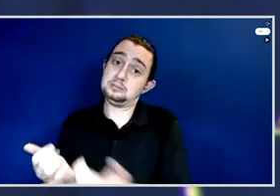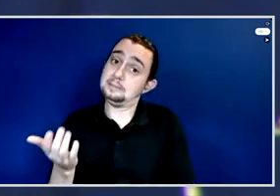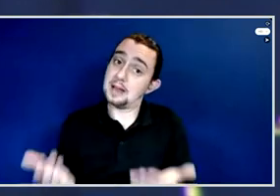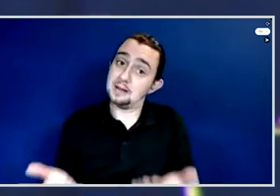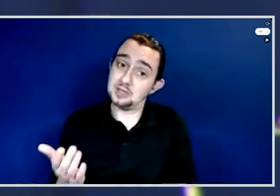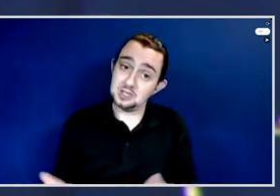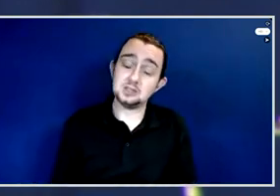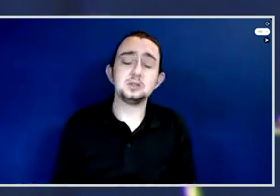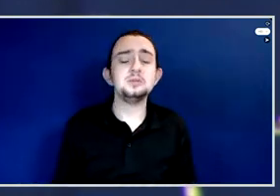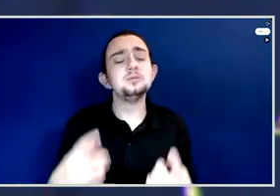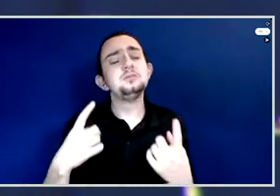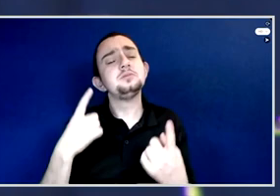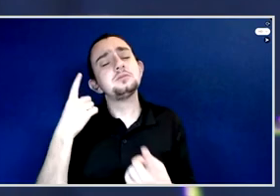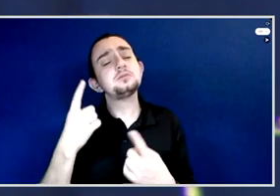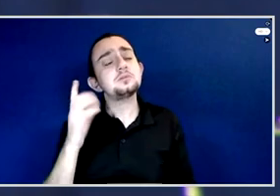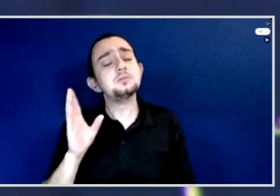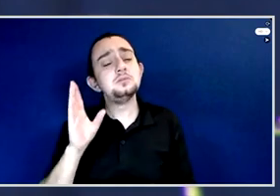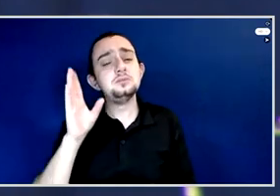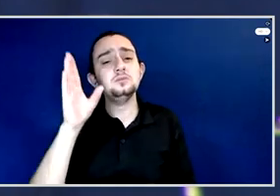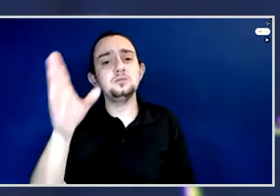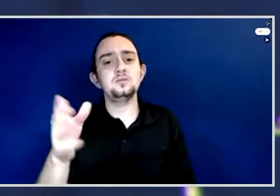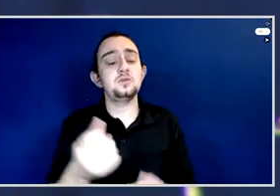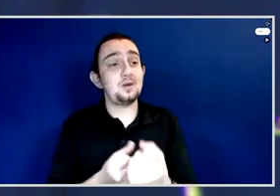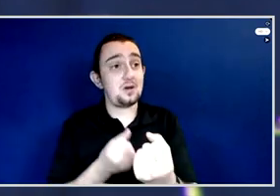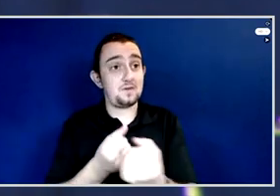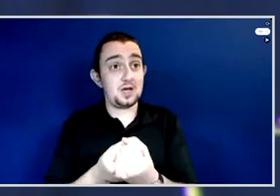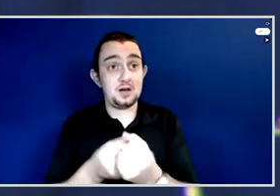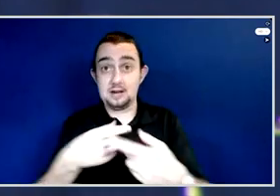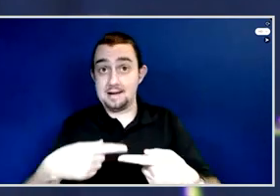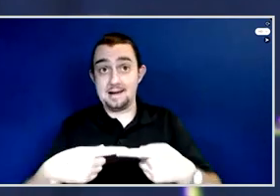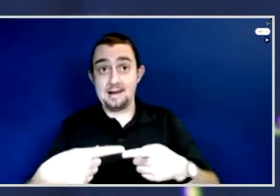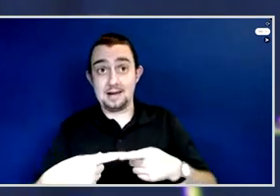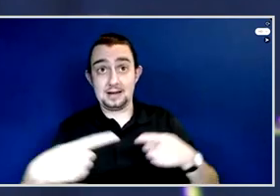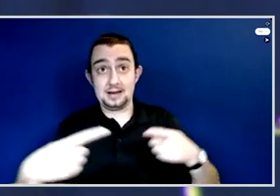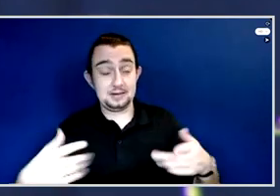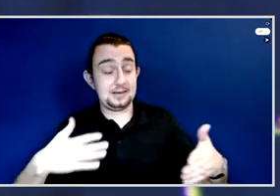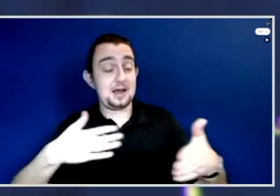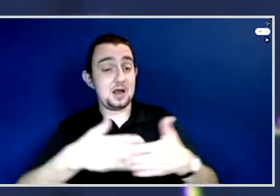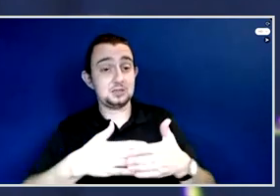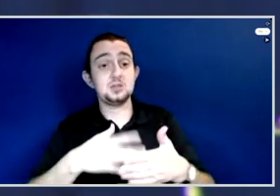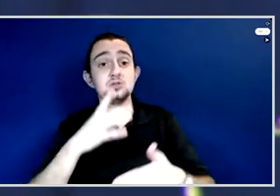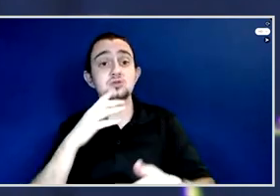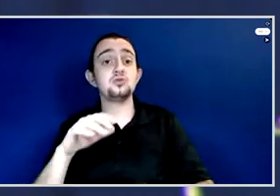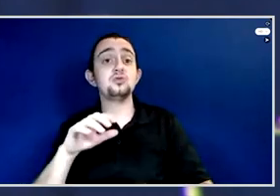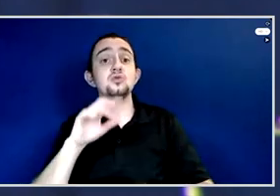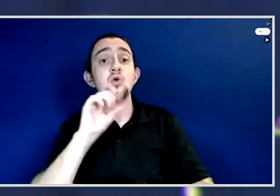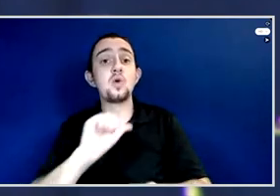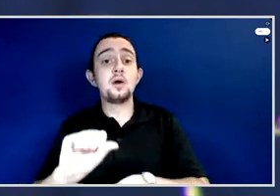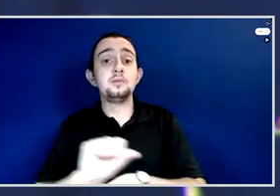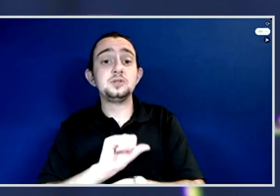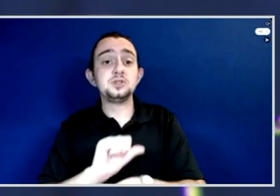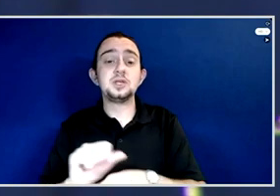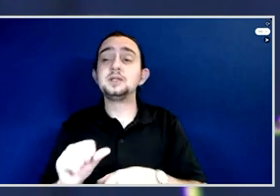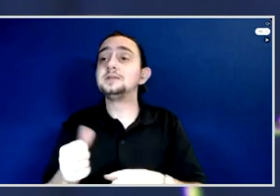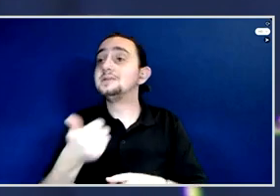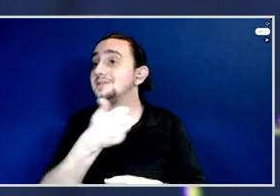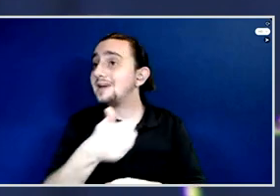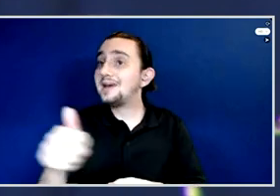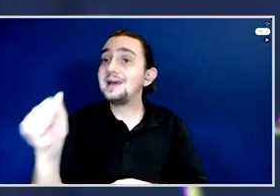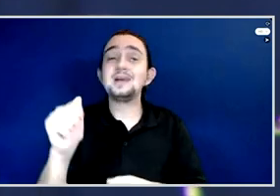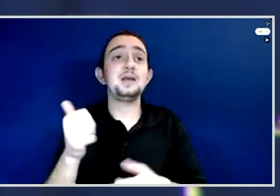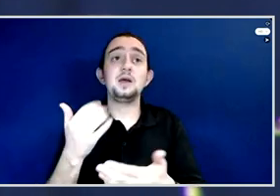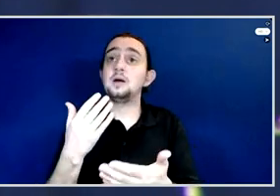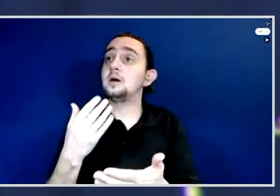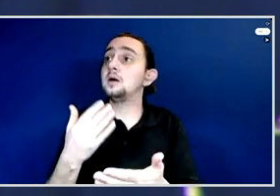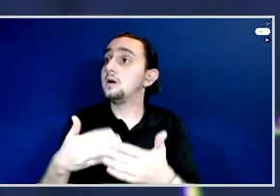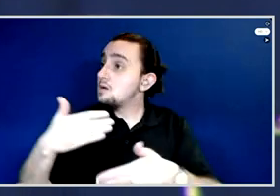Advocating against corruption, for me, the end game is to return the proceeds to the victims of corruption. And